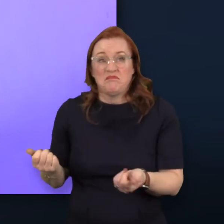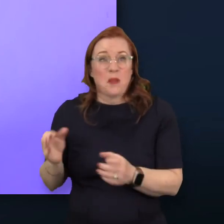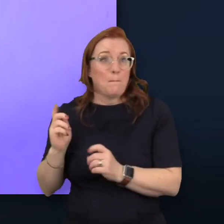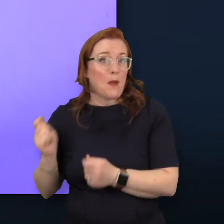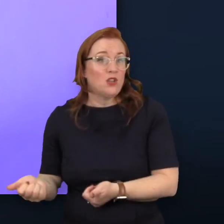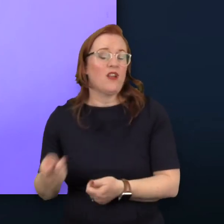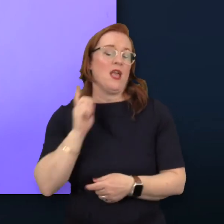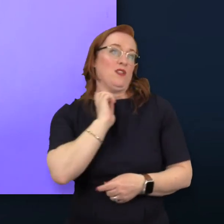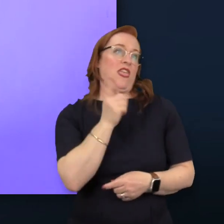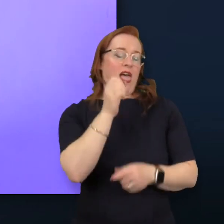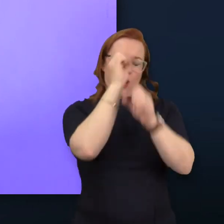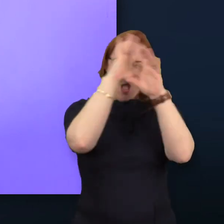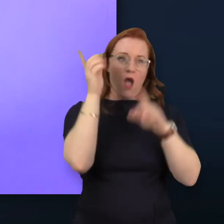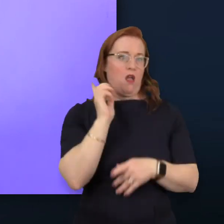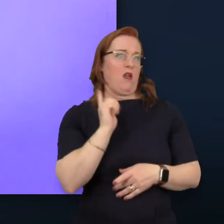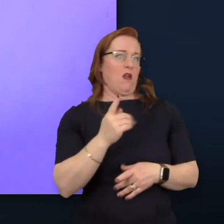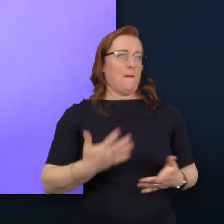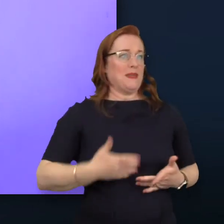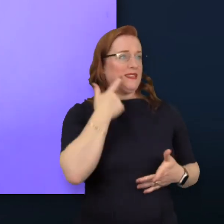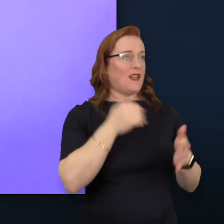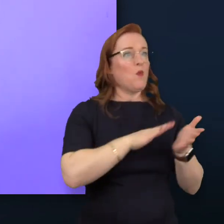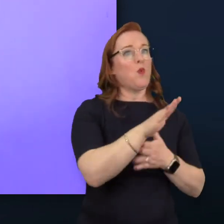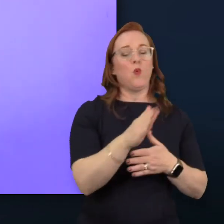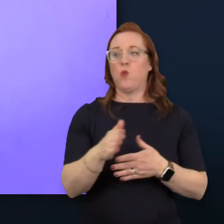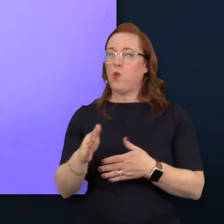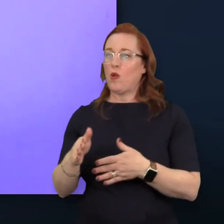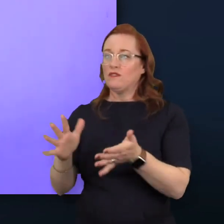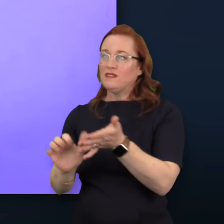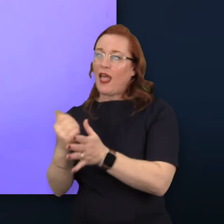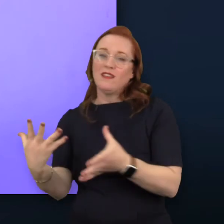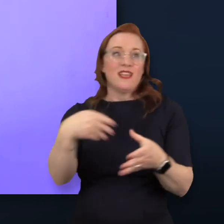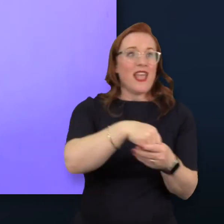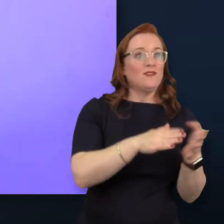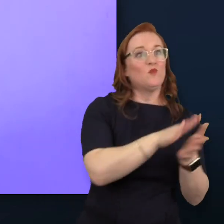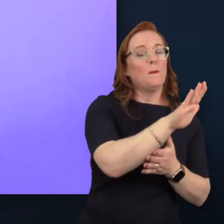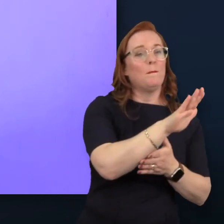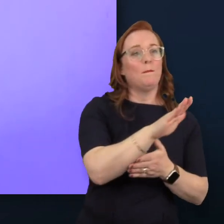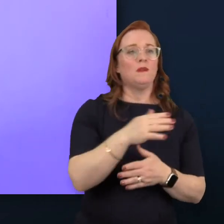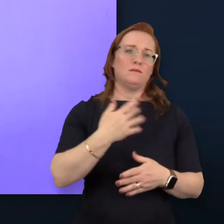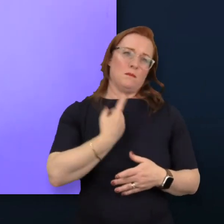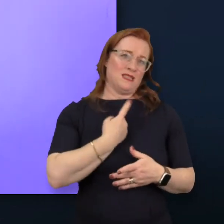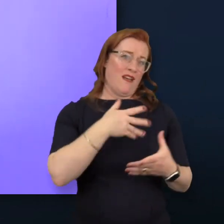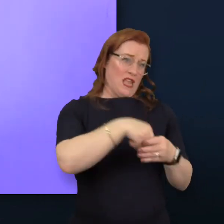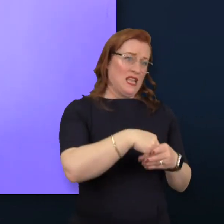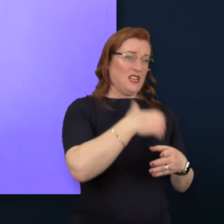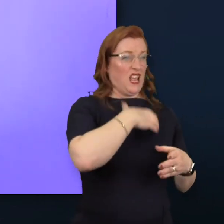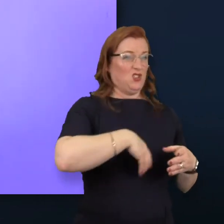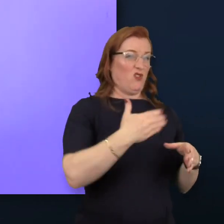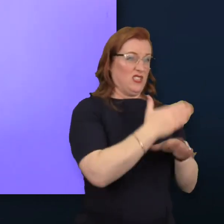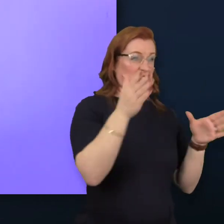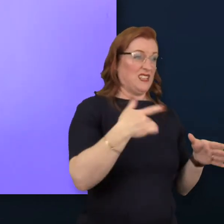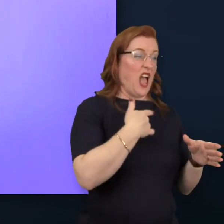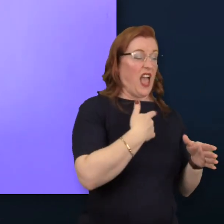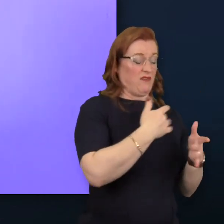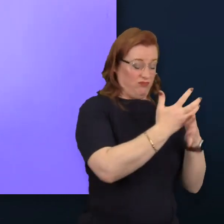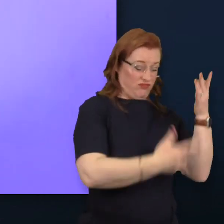that got me involved. I have, over a long career, done most jobs in the business, from doing the